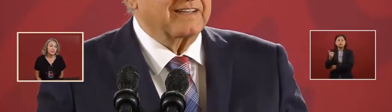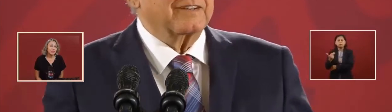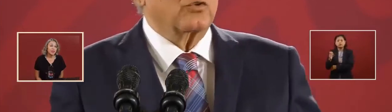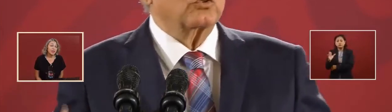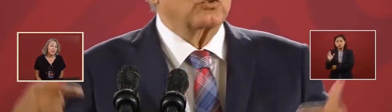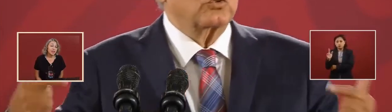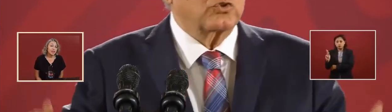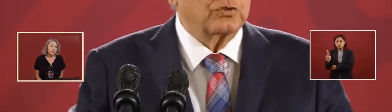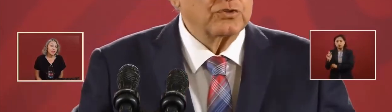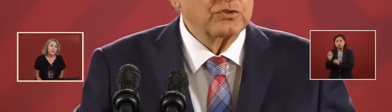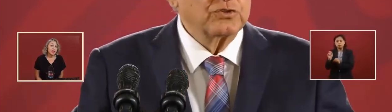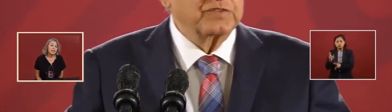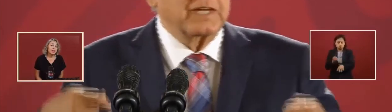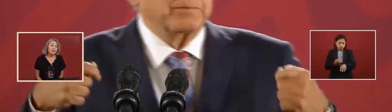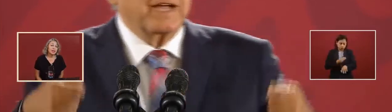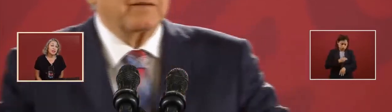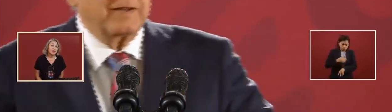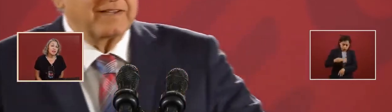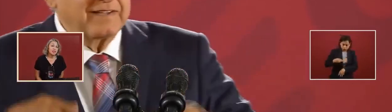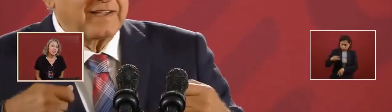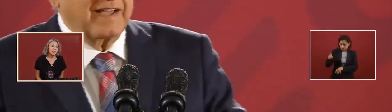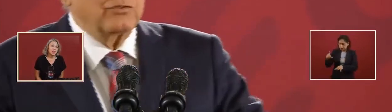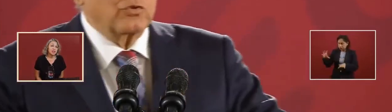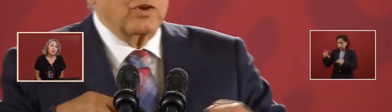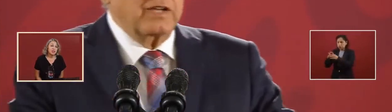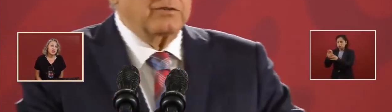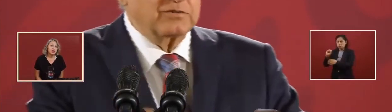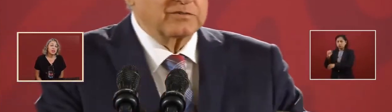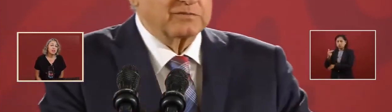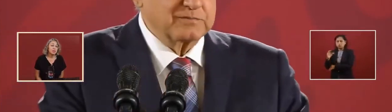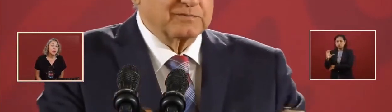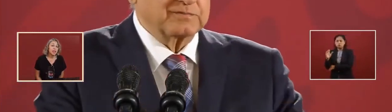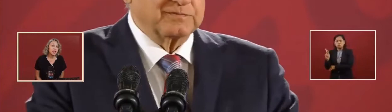constructor used to get paid every year.